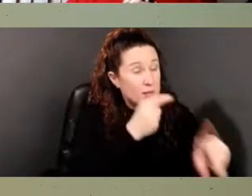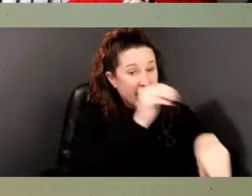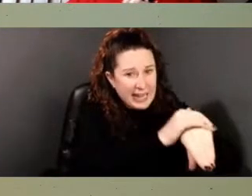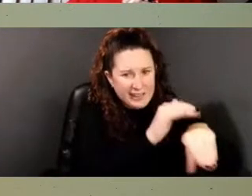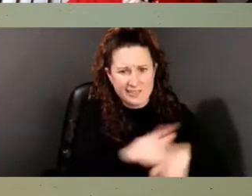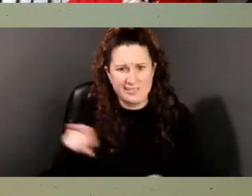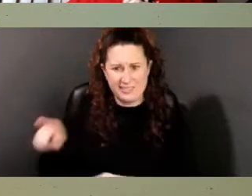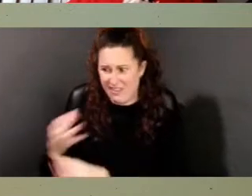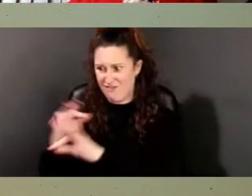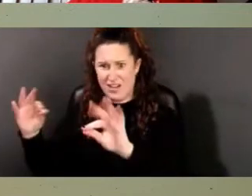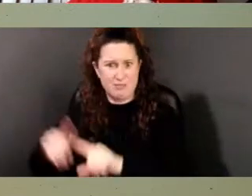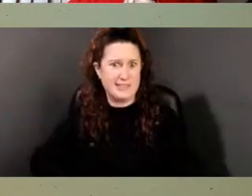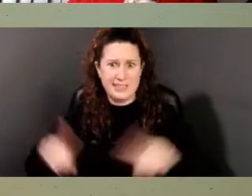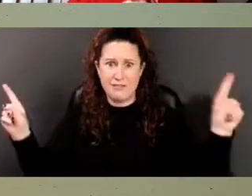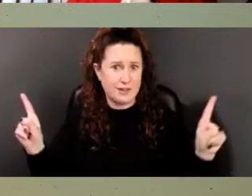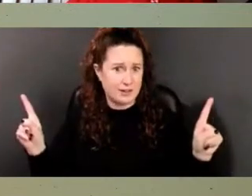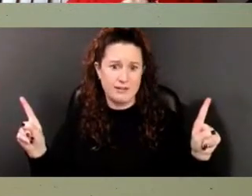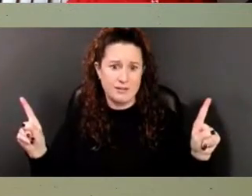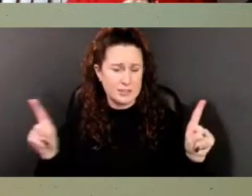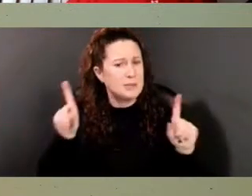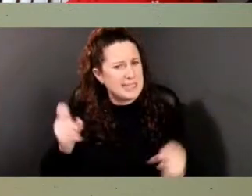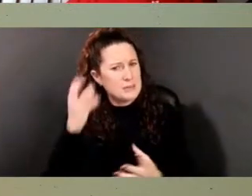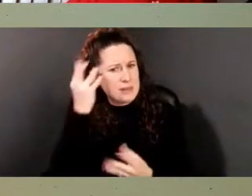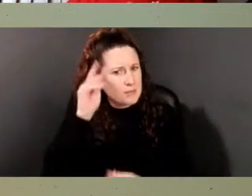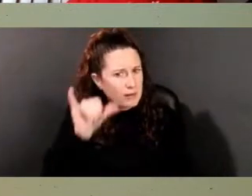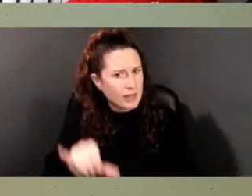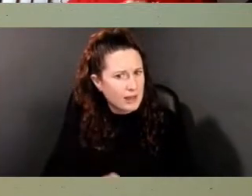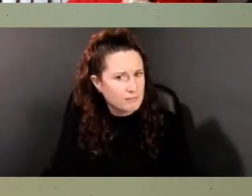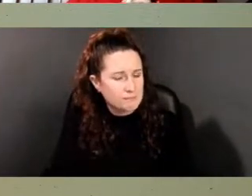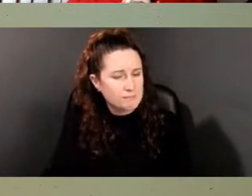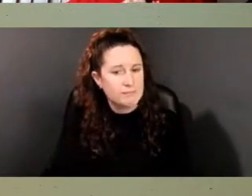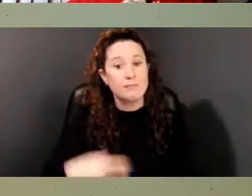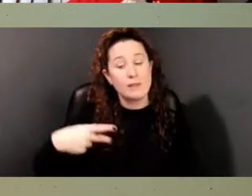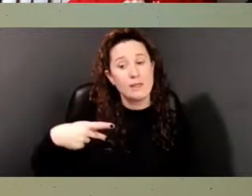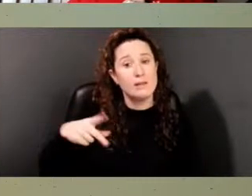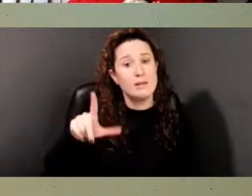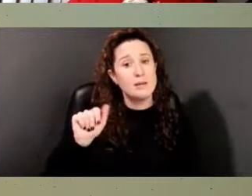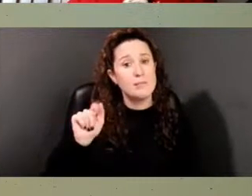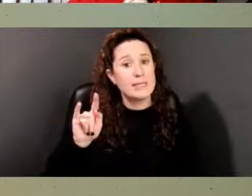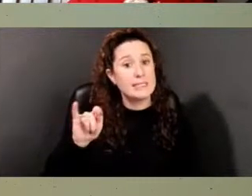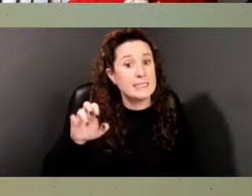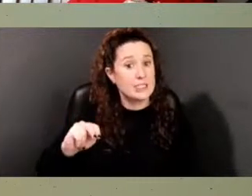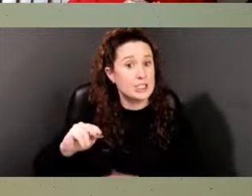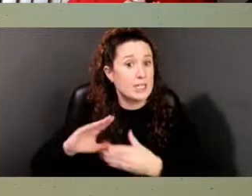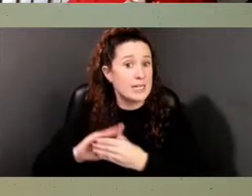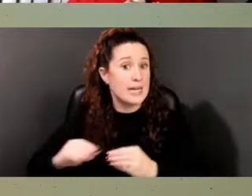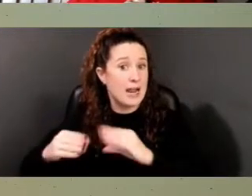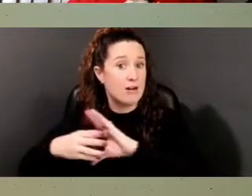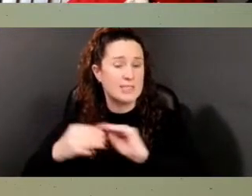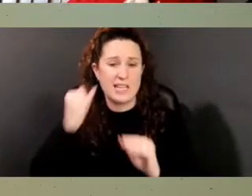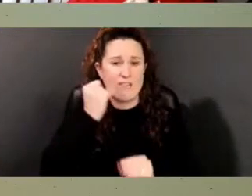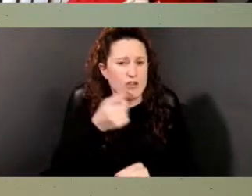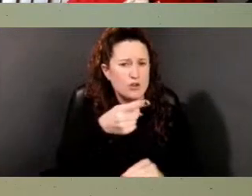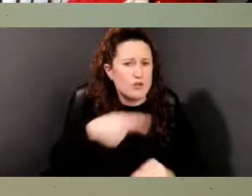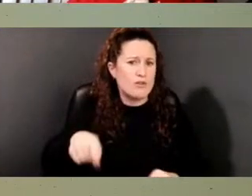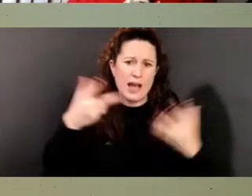there. And when you look at plantation narratives, if you've ever gone to a historical plantation,